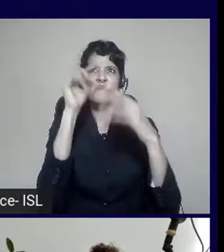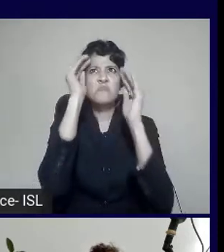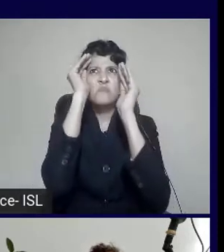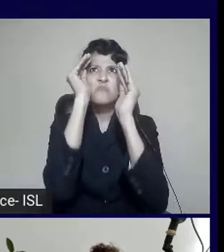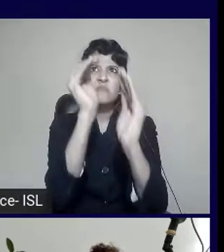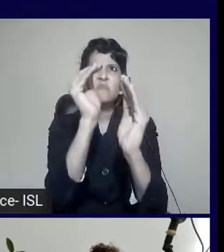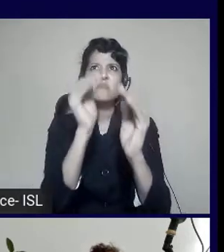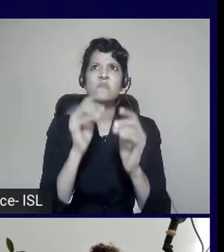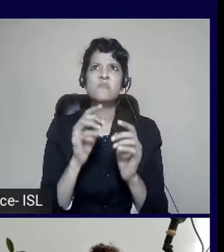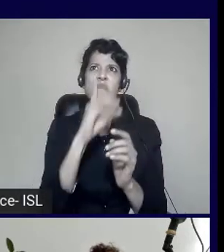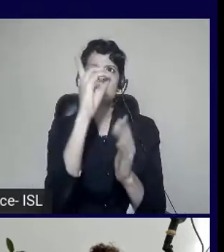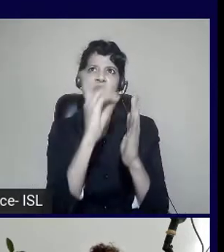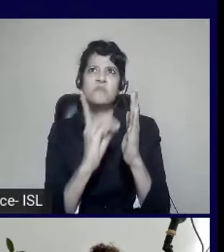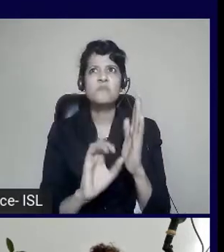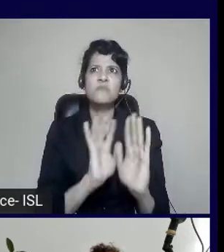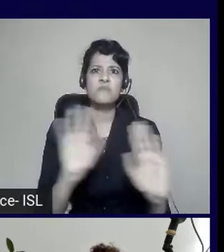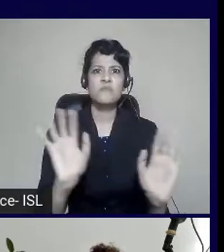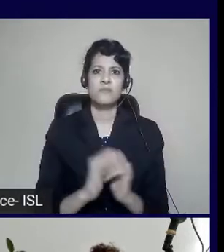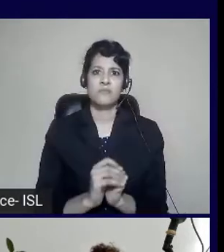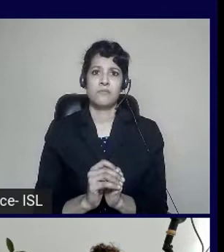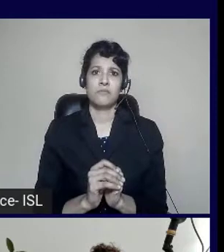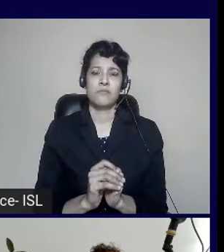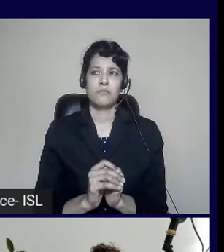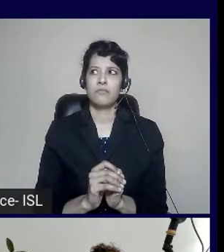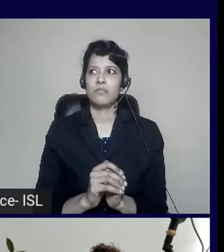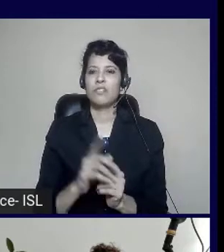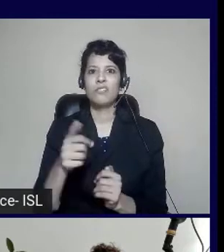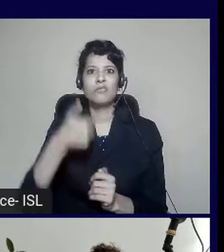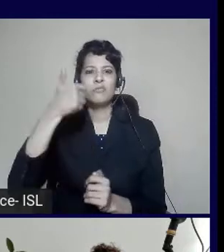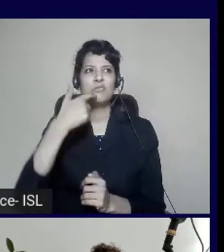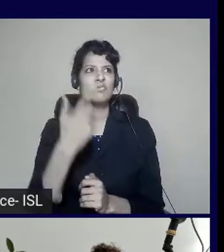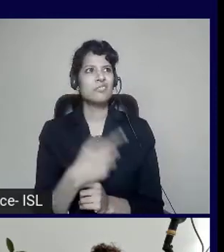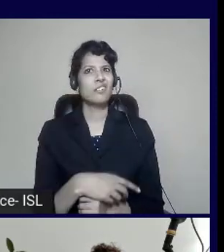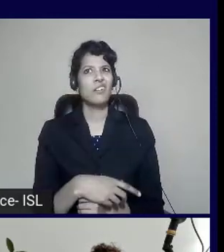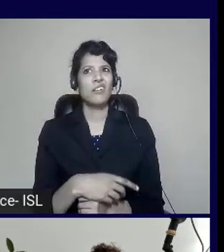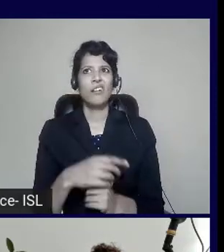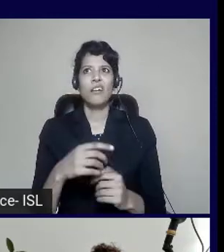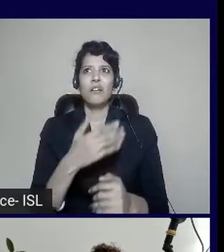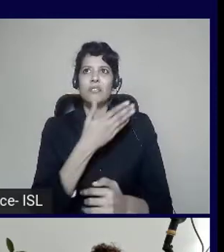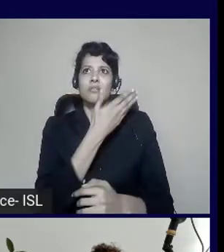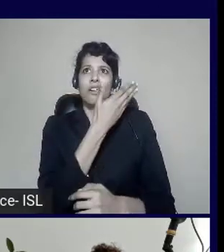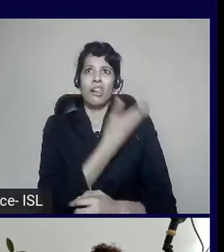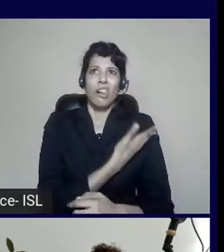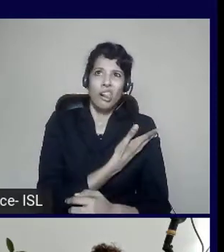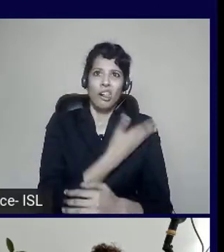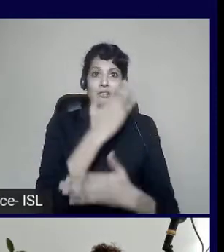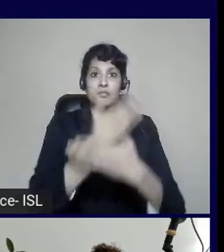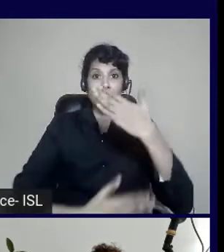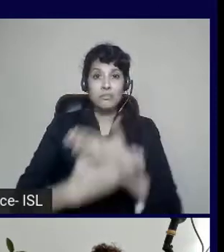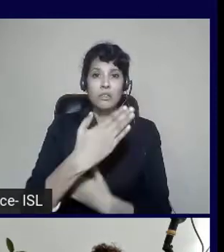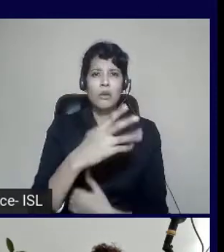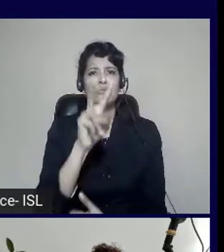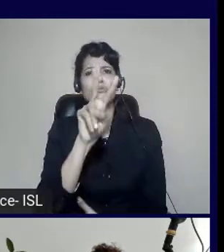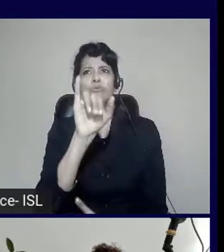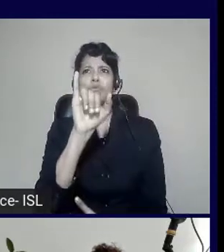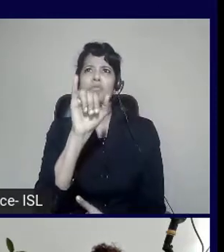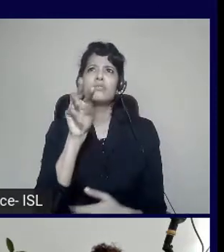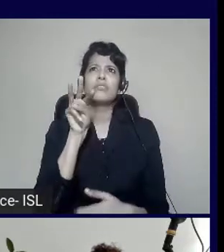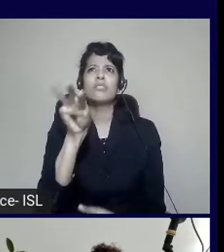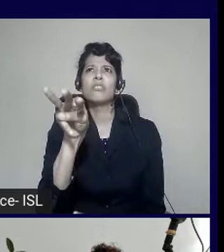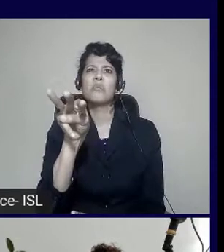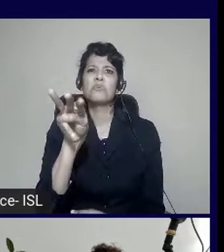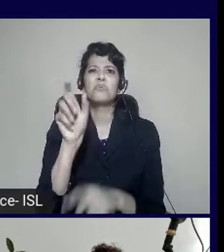Statistics says that there's only 26,000 people in the U.S. with that type of accessible requirement.